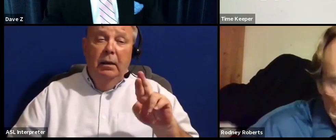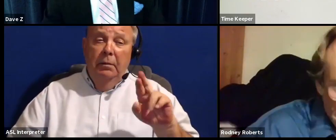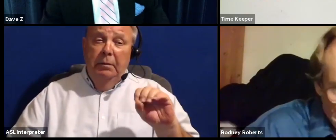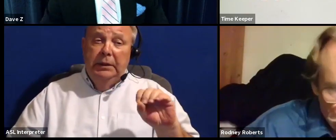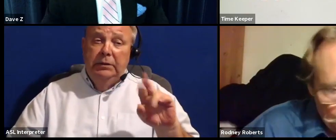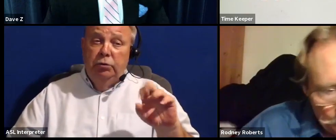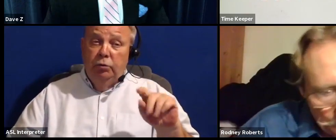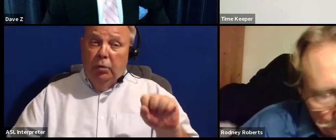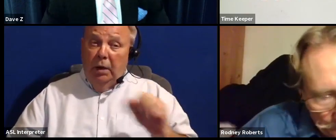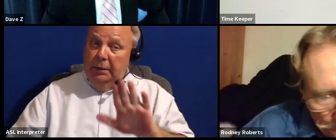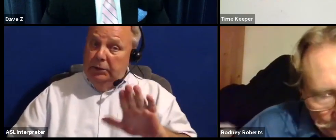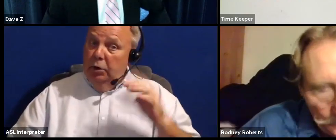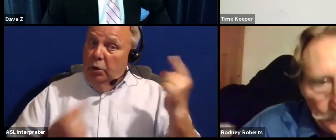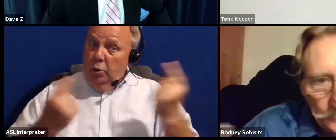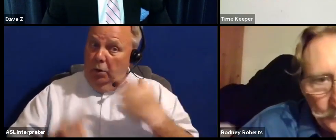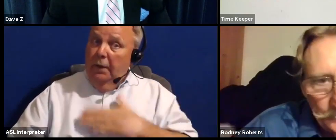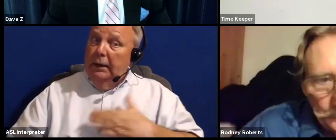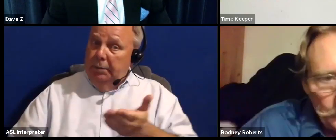your thoughts please.